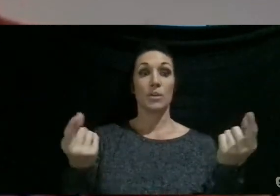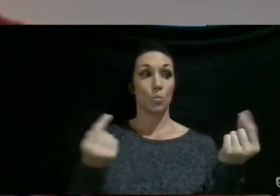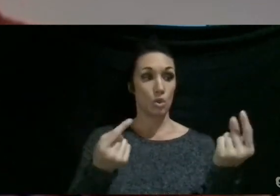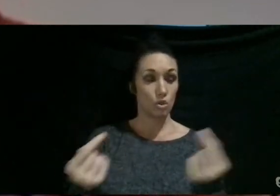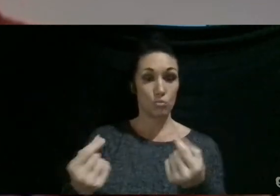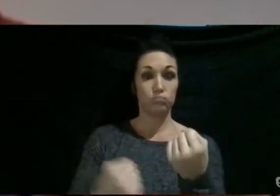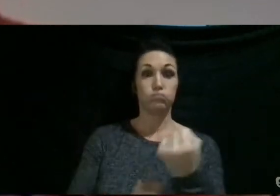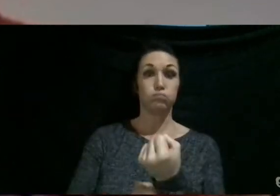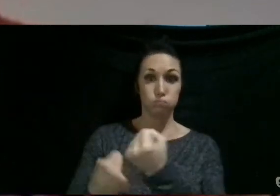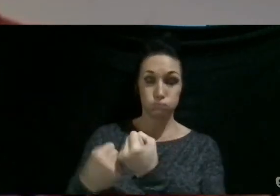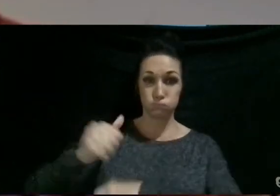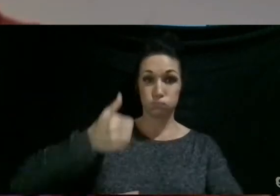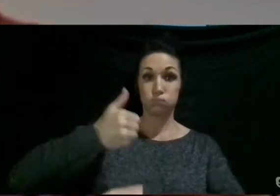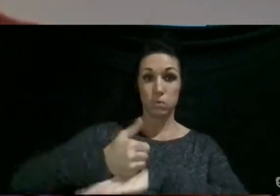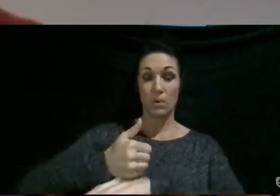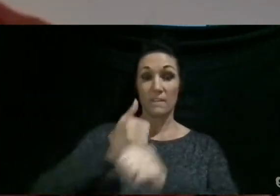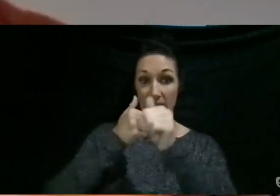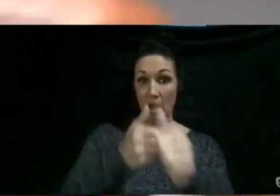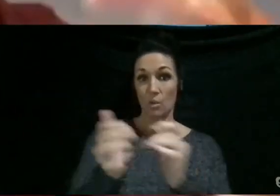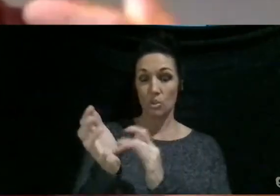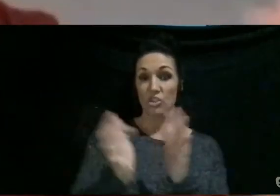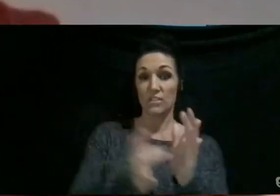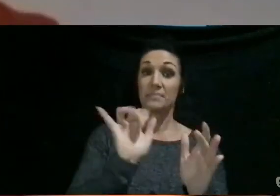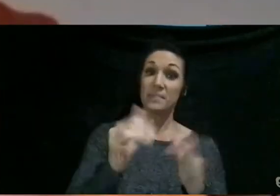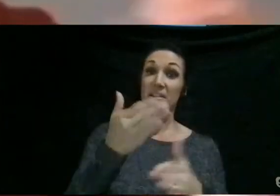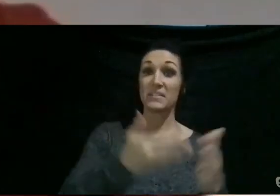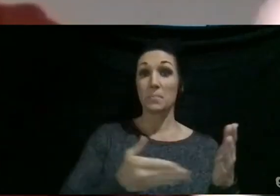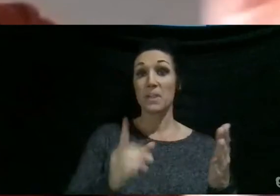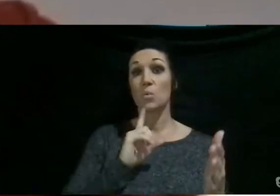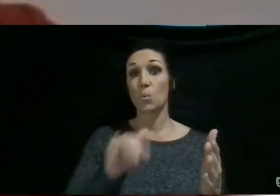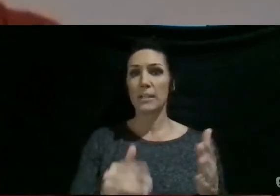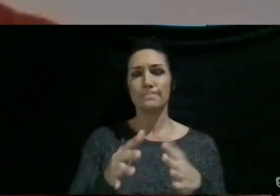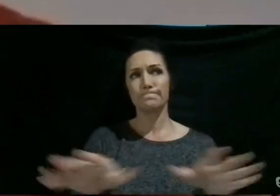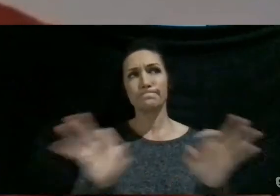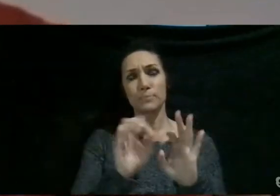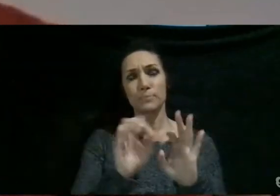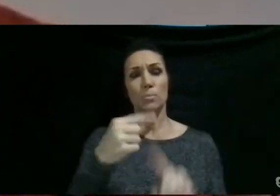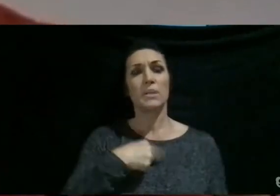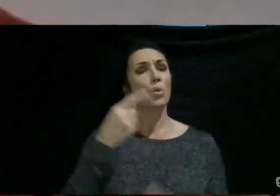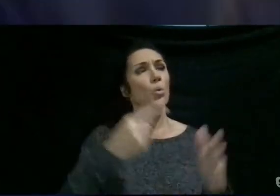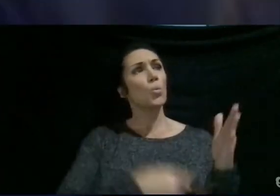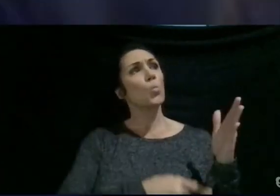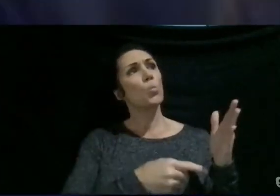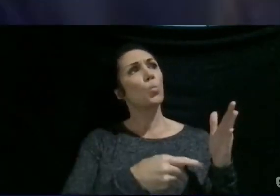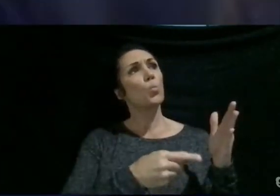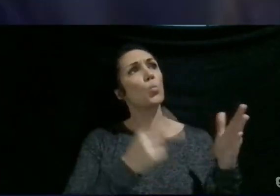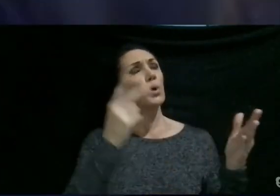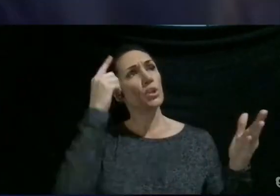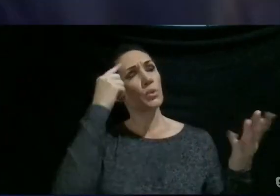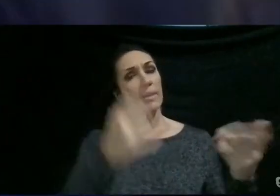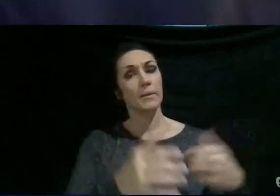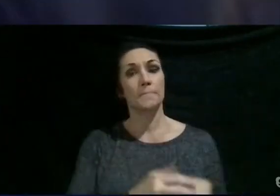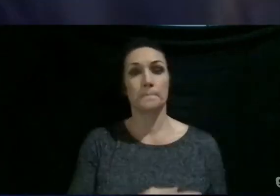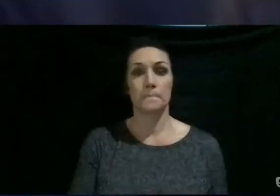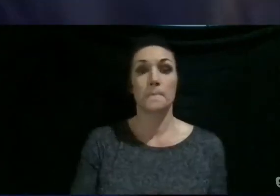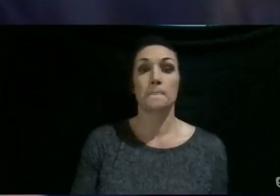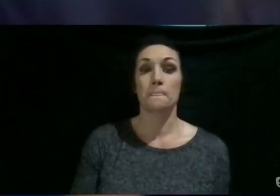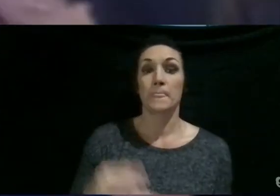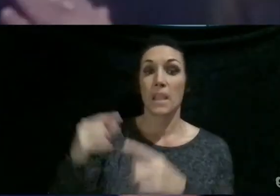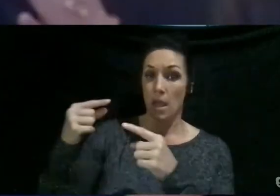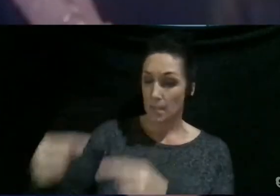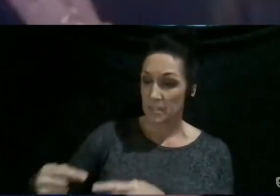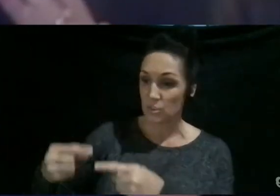identity of following Jesus. So that's been something that's been standing out to me, so I'm curious what stands out to you guys. Because I have been struggling